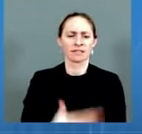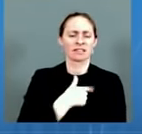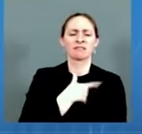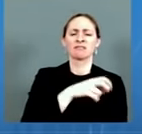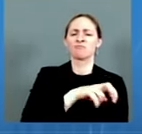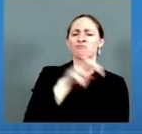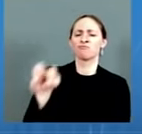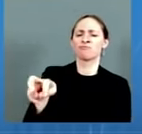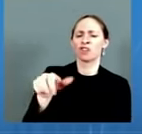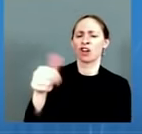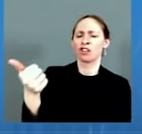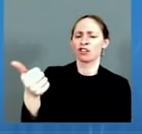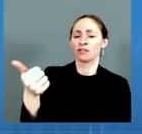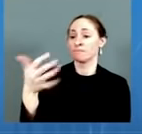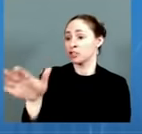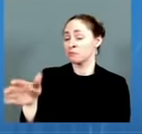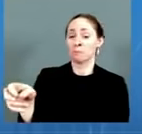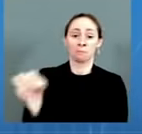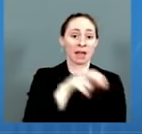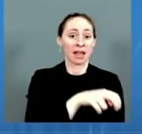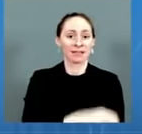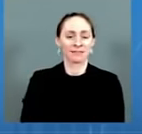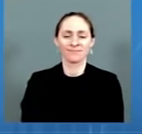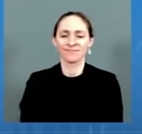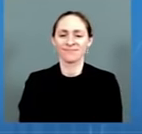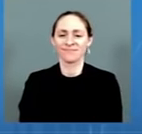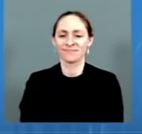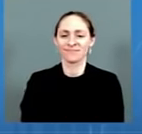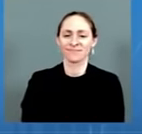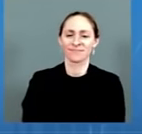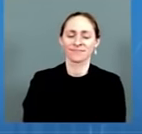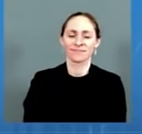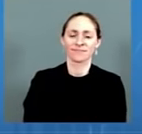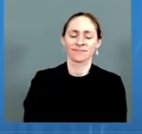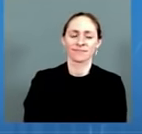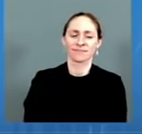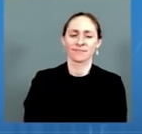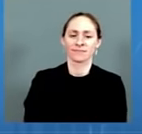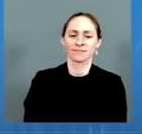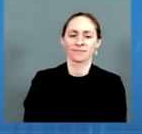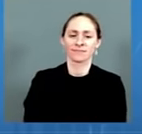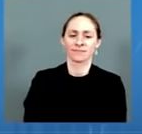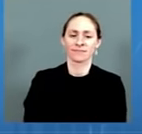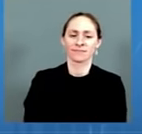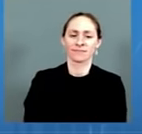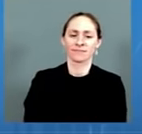Let's go ahead and go to our last question. Let's go to Brenda Goodman at WebMD.